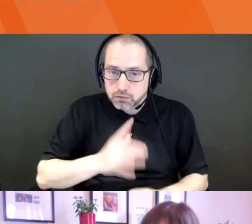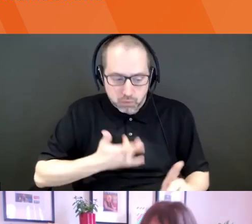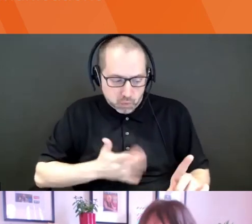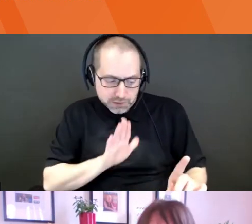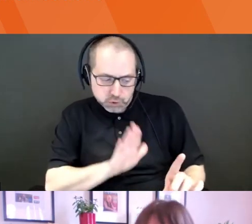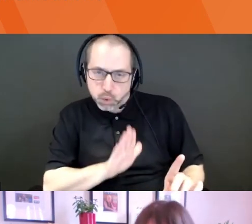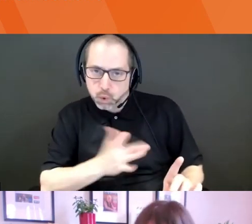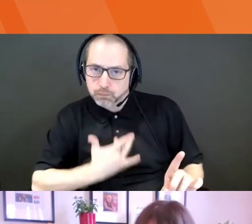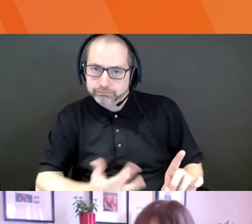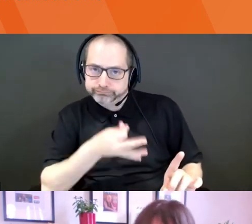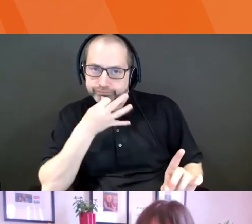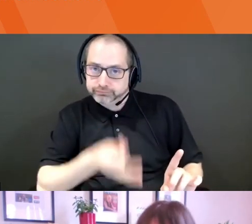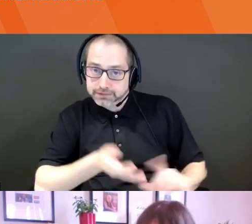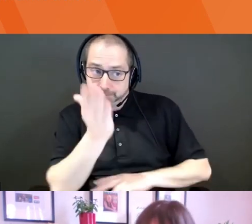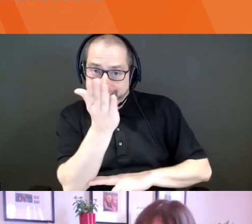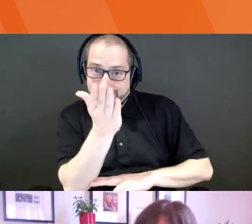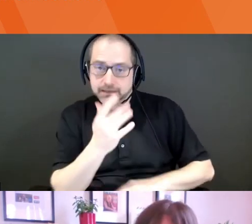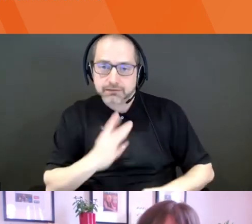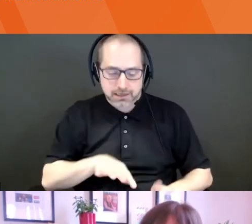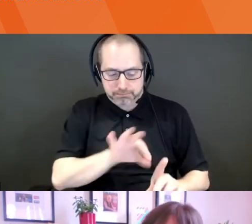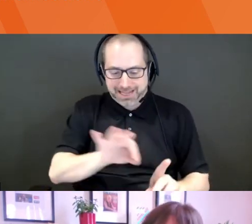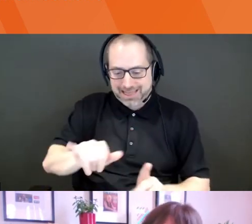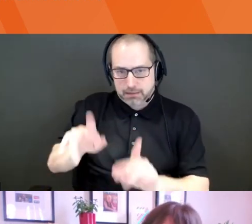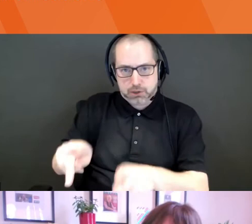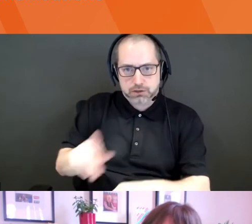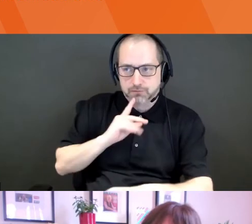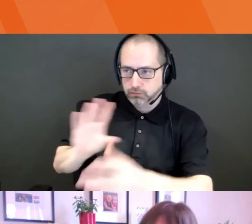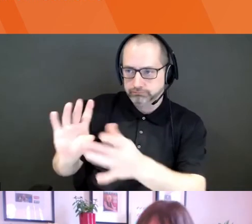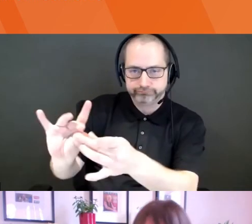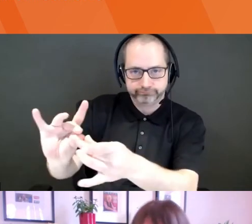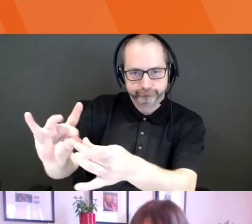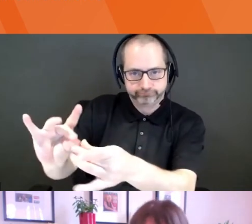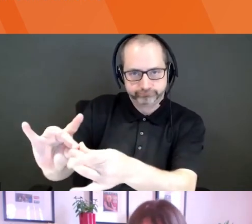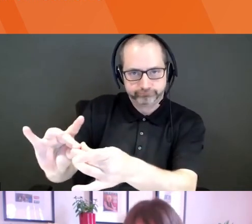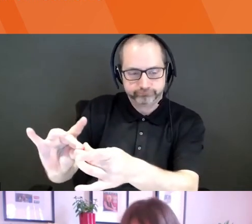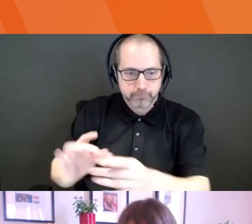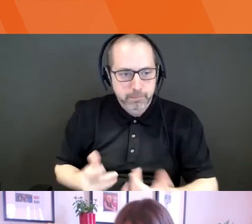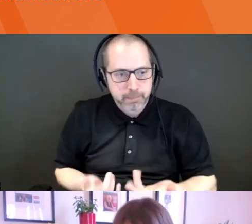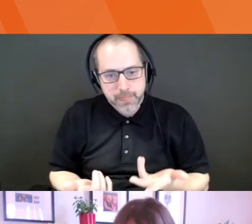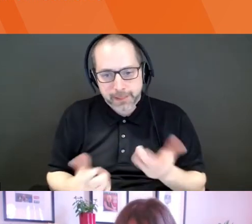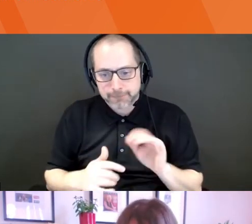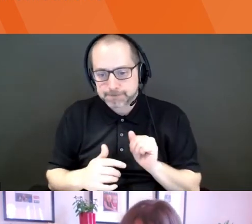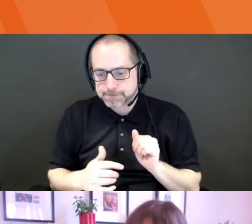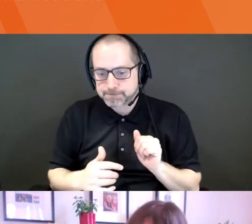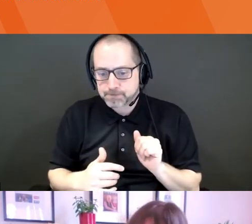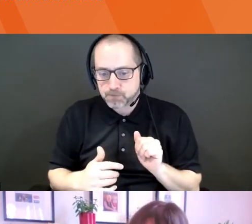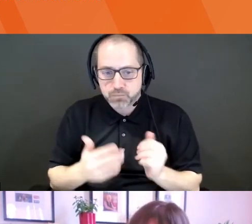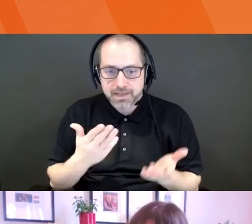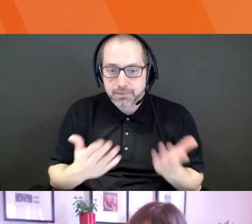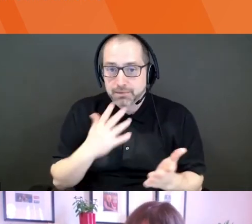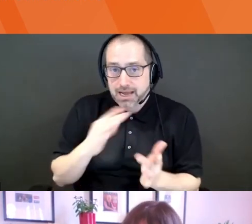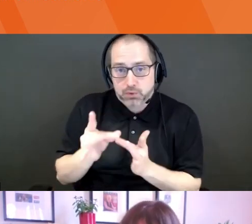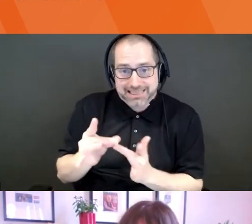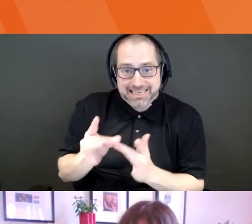where can they be most advantageous? So, um, you know, I would say I would, I would leave with the female founder